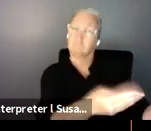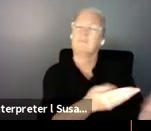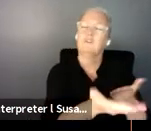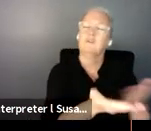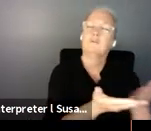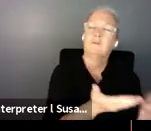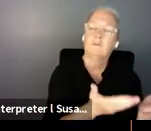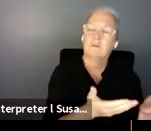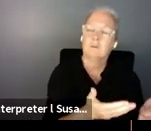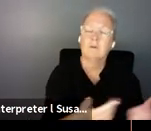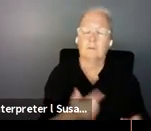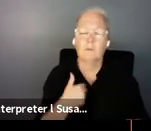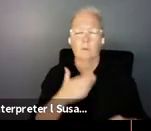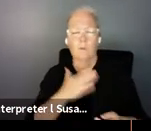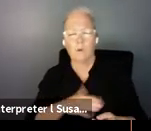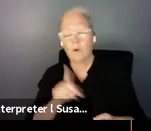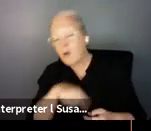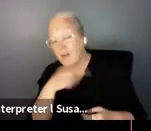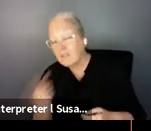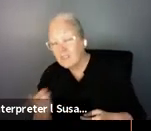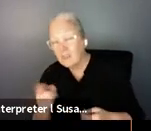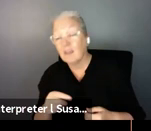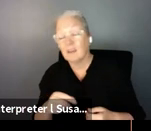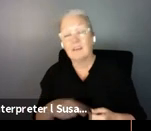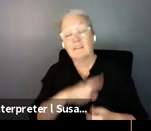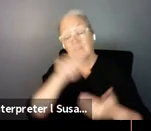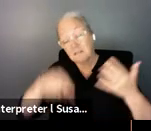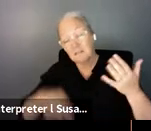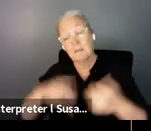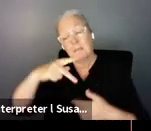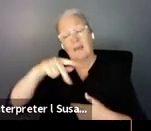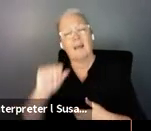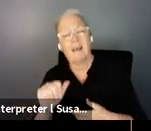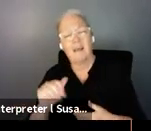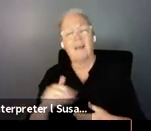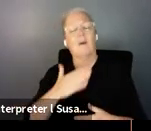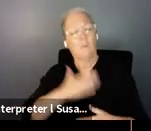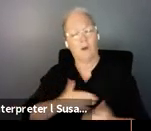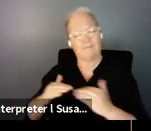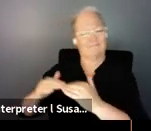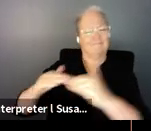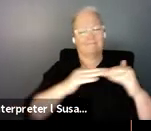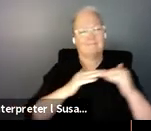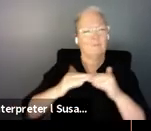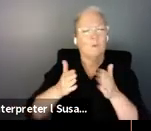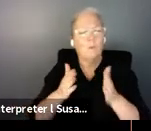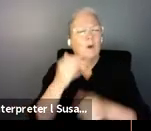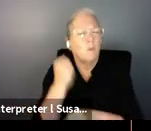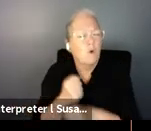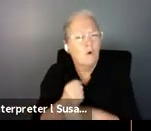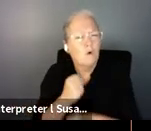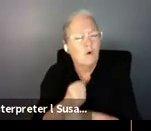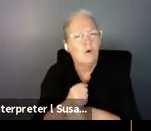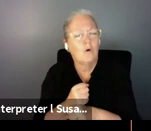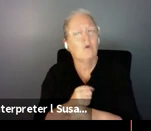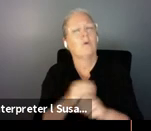have um other entities who can provide the pa services more consistently and systematically and recently um